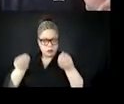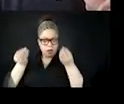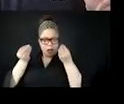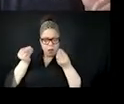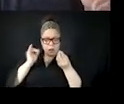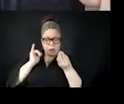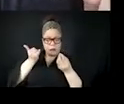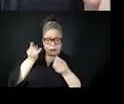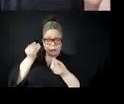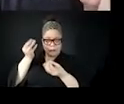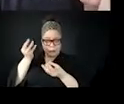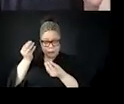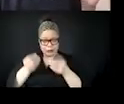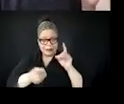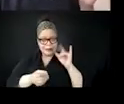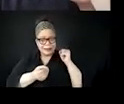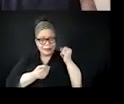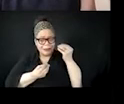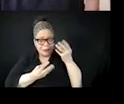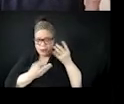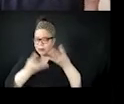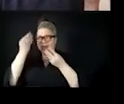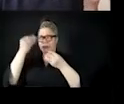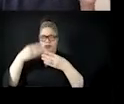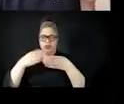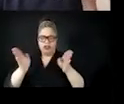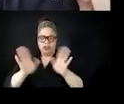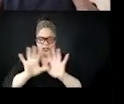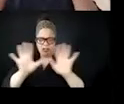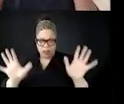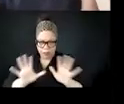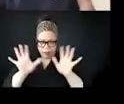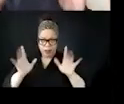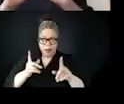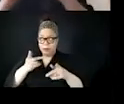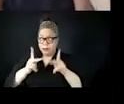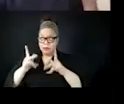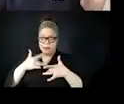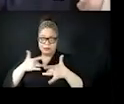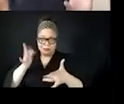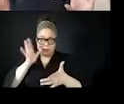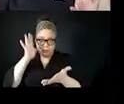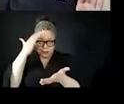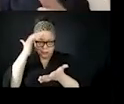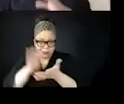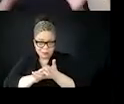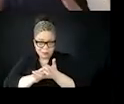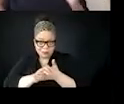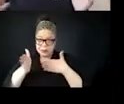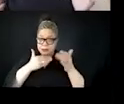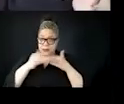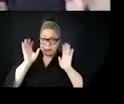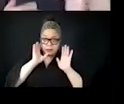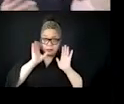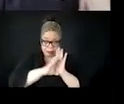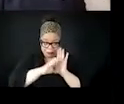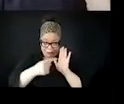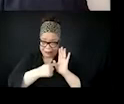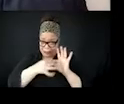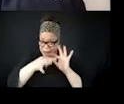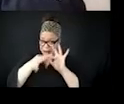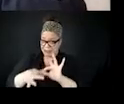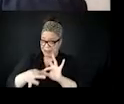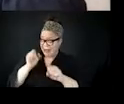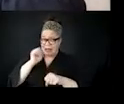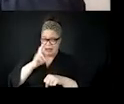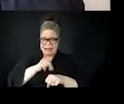to believe it, whether the photo has anything to do with what the piece of writing is or not, they're just more likely to think that that's